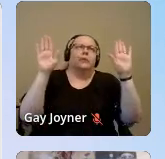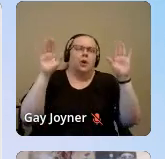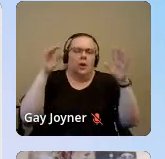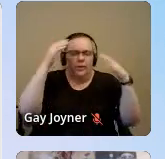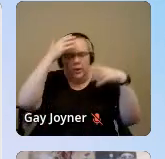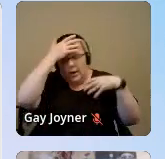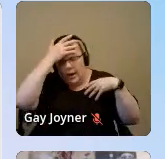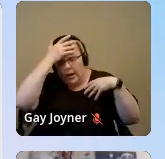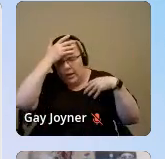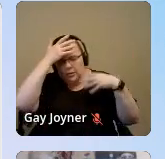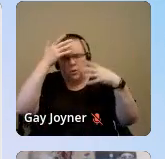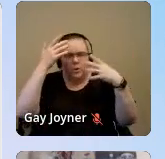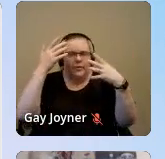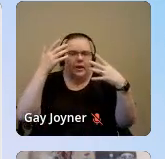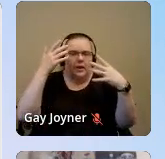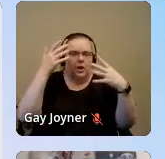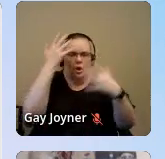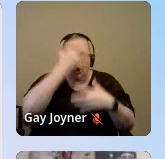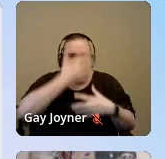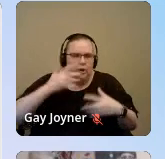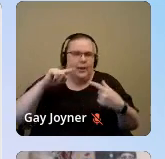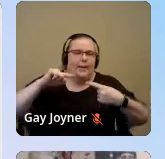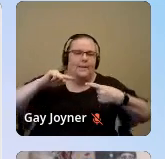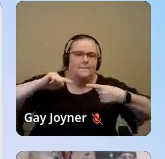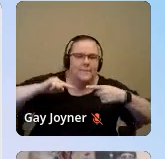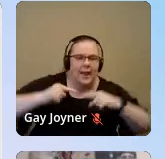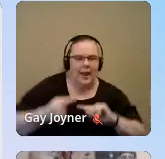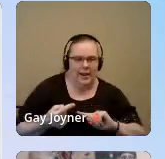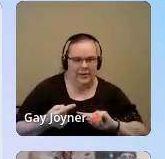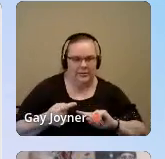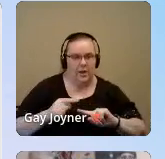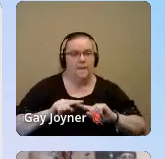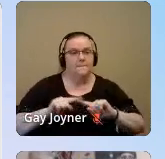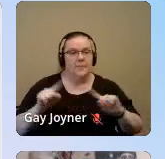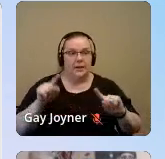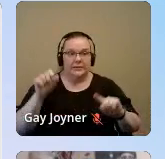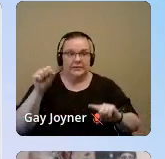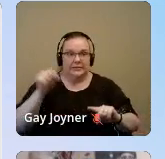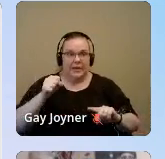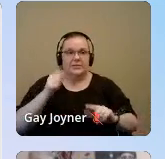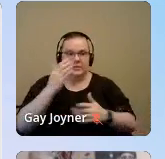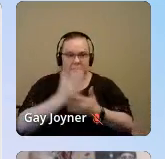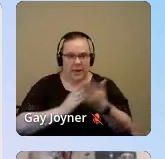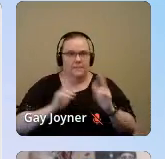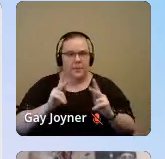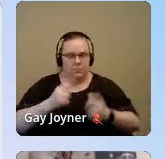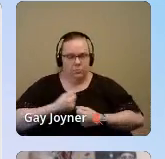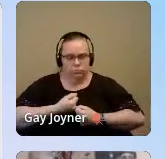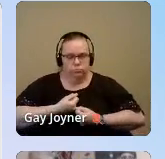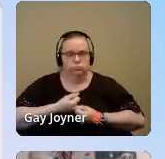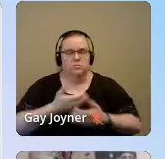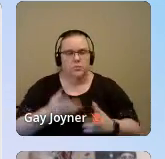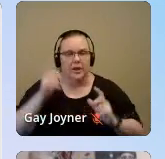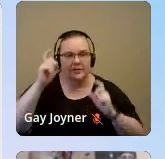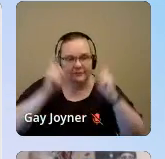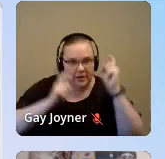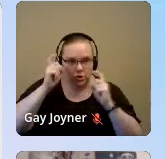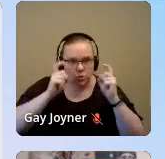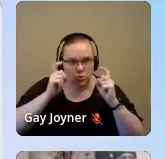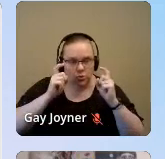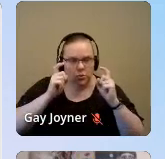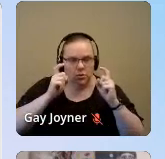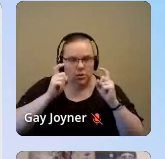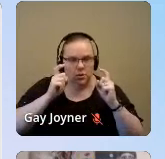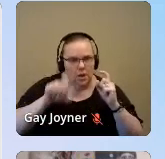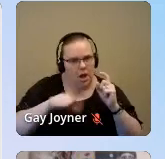in their head. And they're looking visibly pained. And yes, some people visually express everything. And other people hide